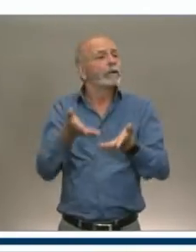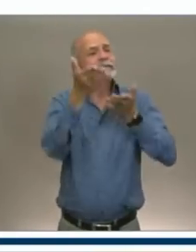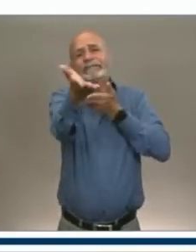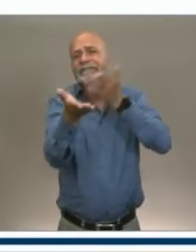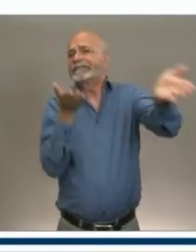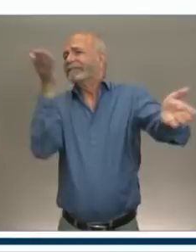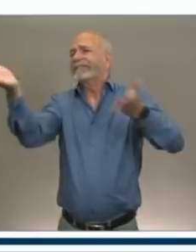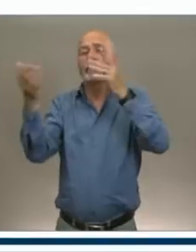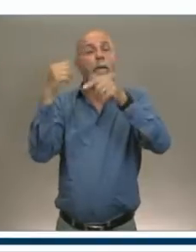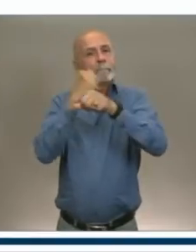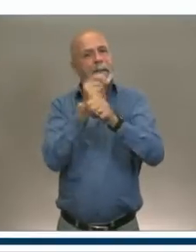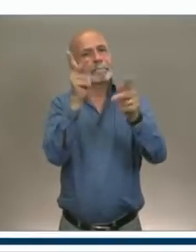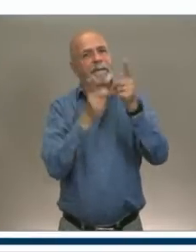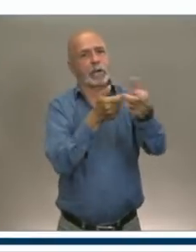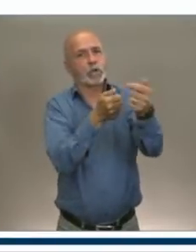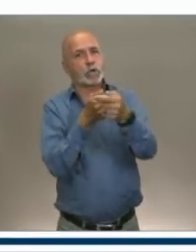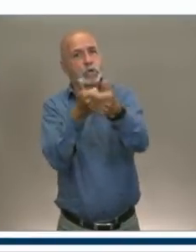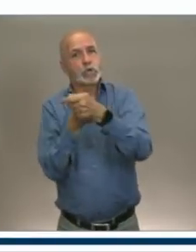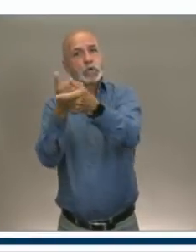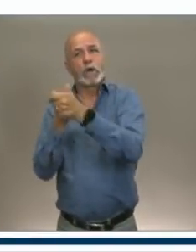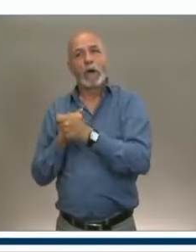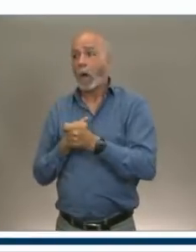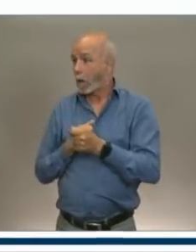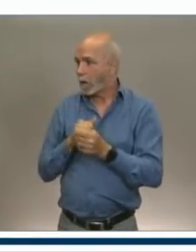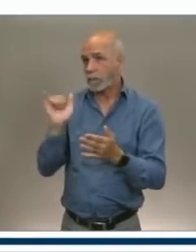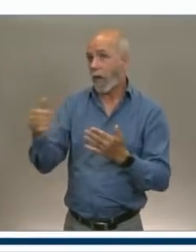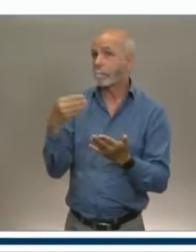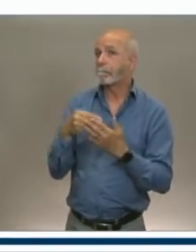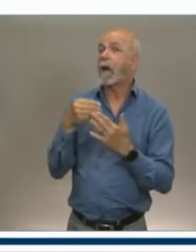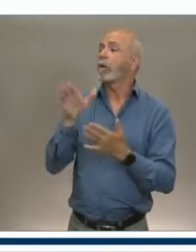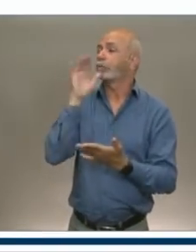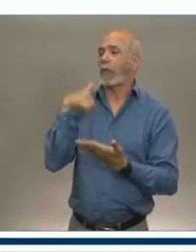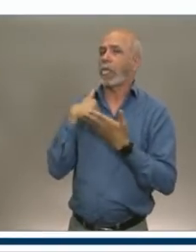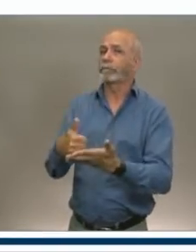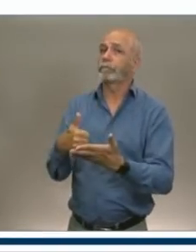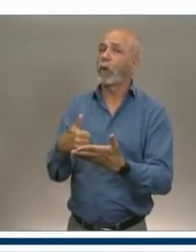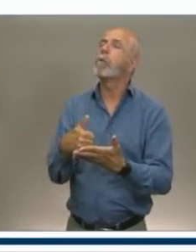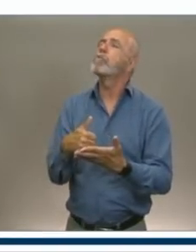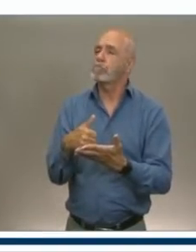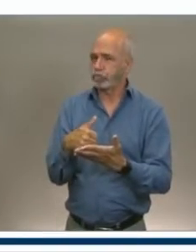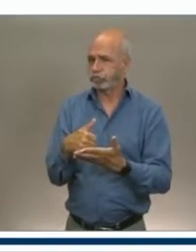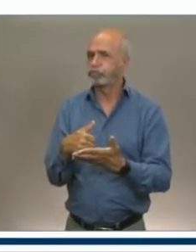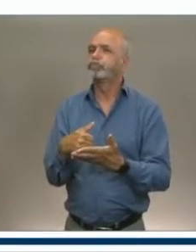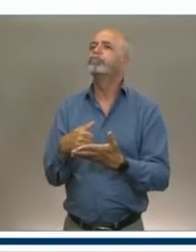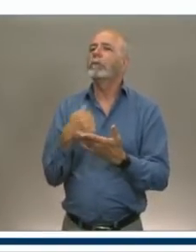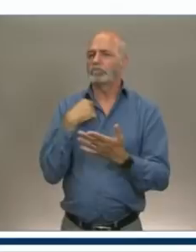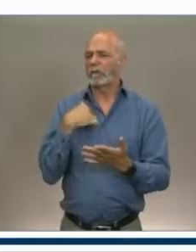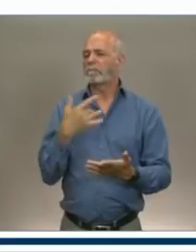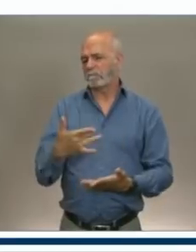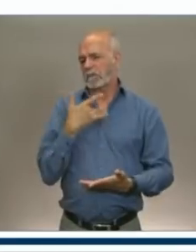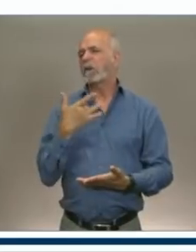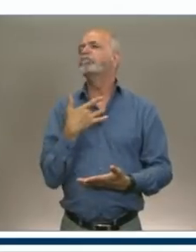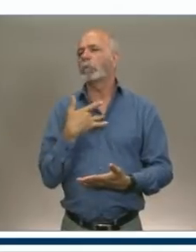people, and they thought it would have a significant impact. So I'm, you know, I'm quite comfortable that a small bed and